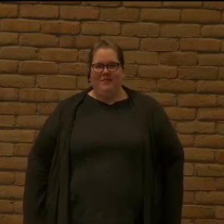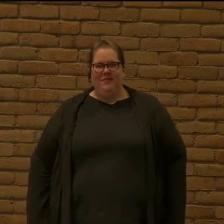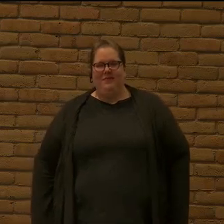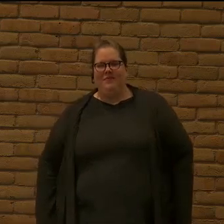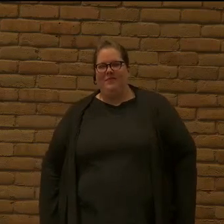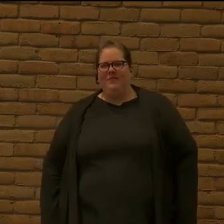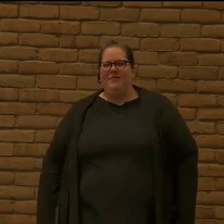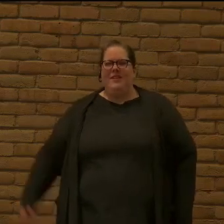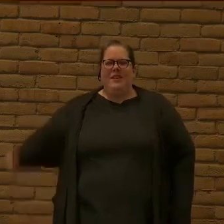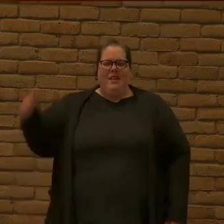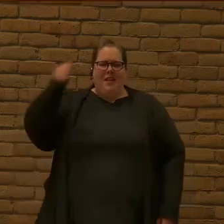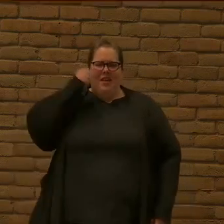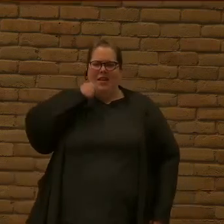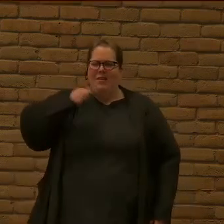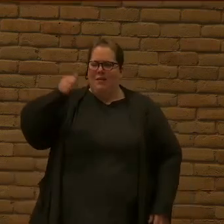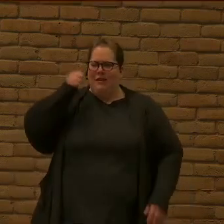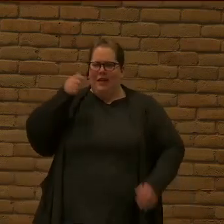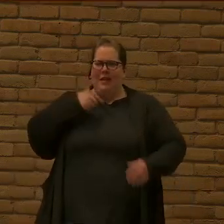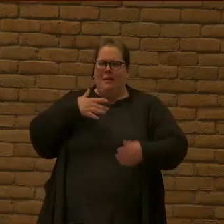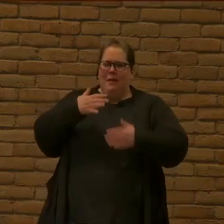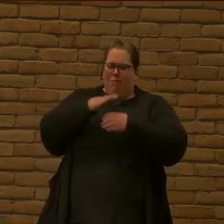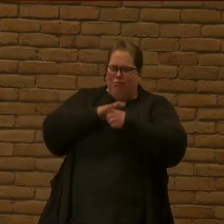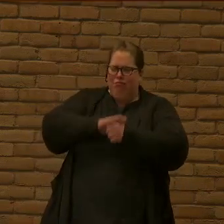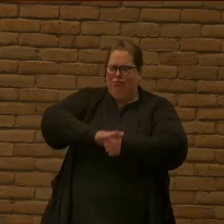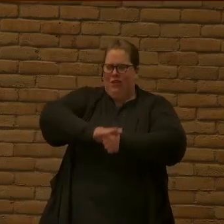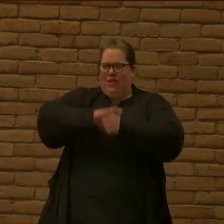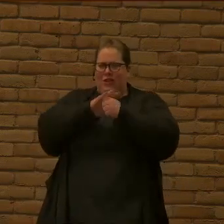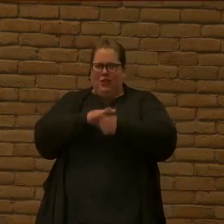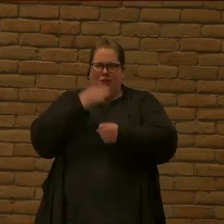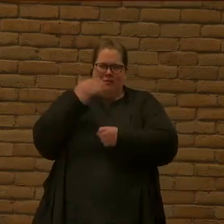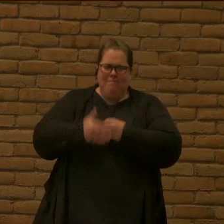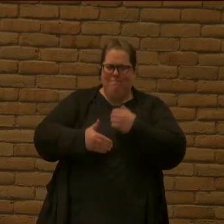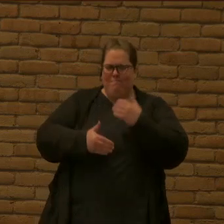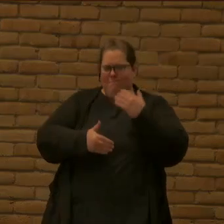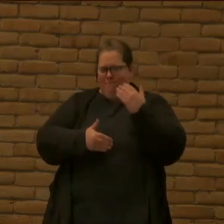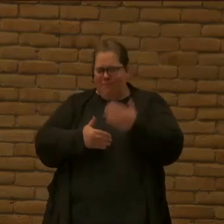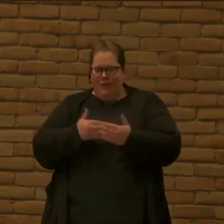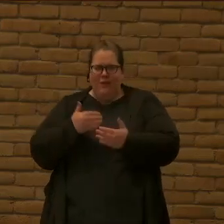Every day this never-ending pressure